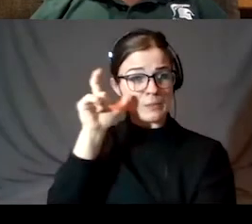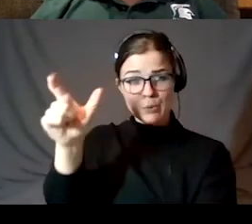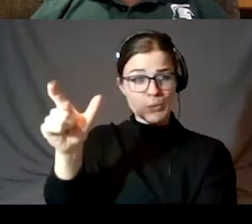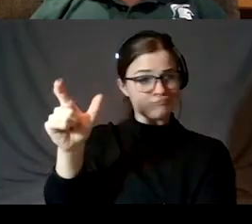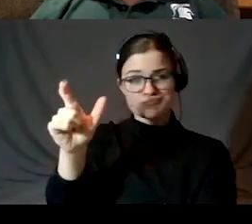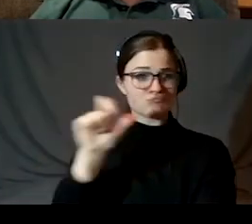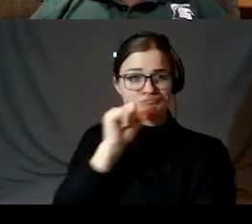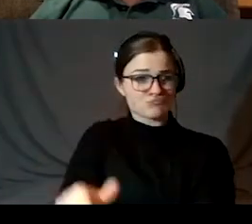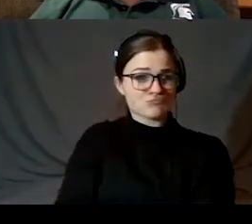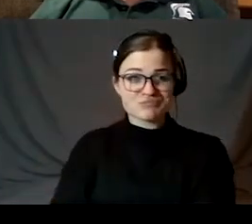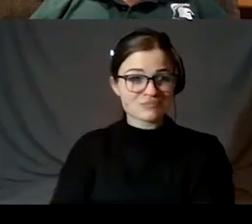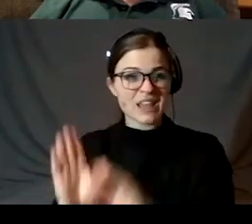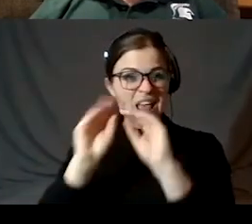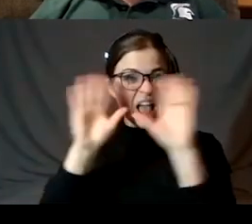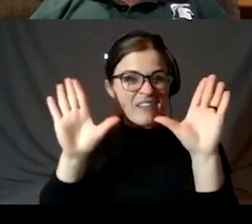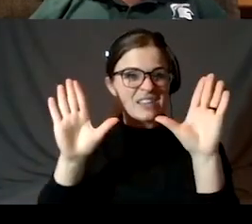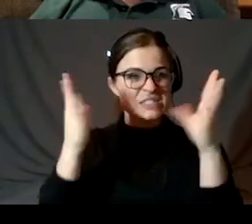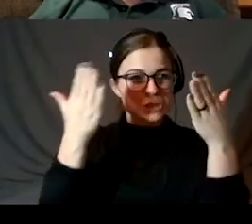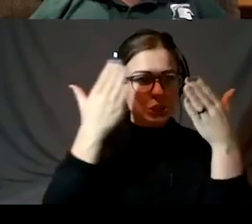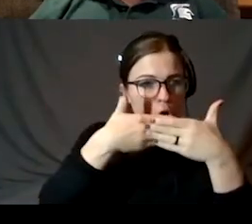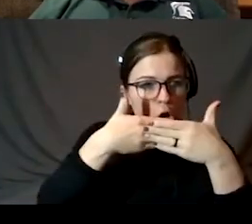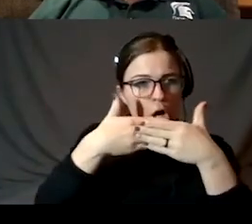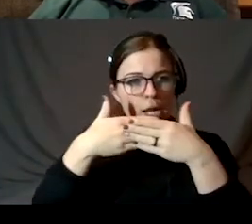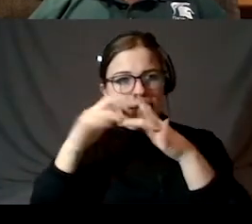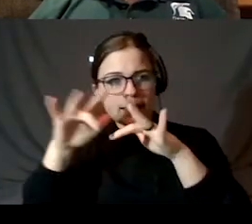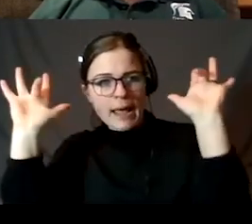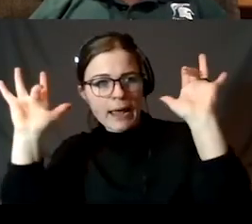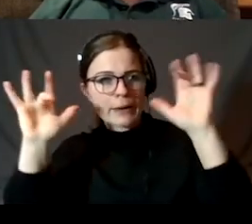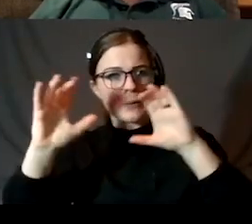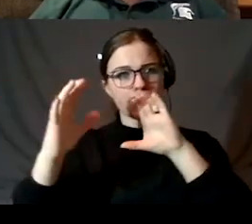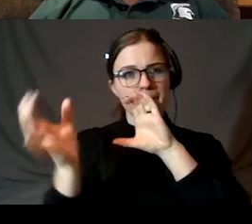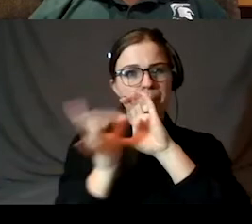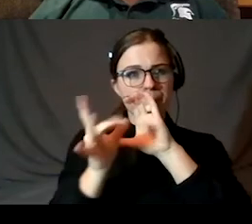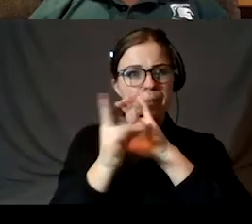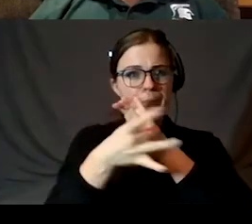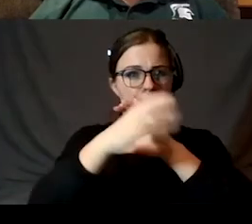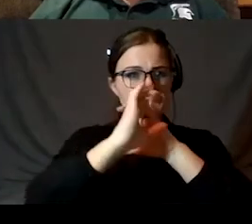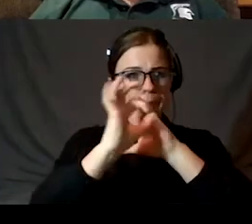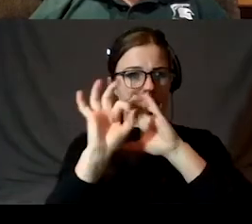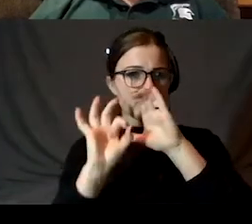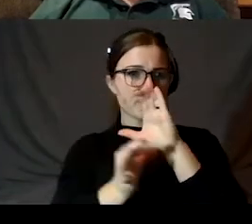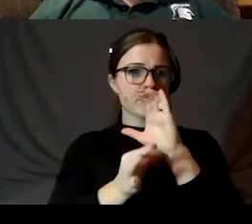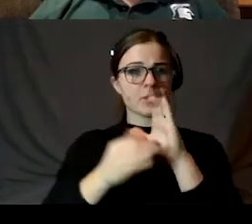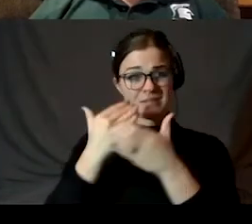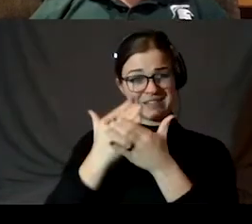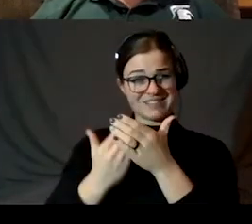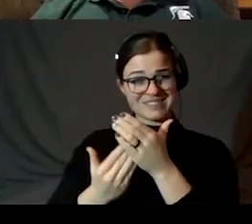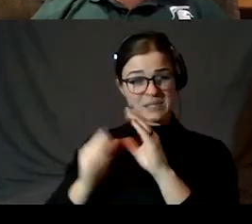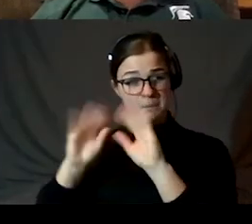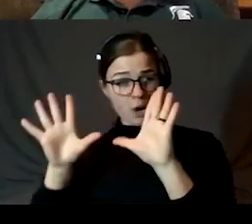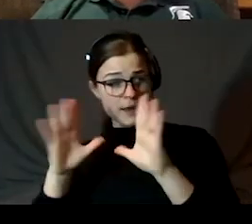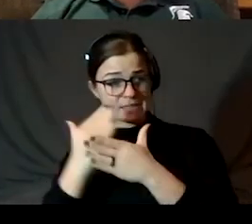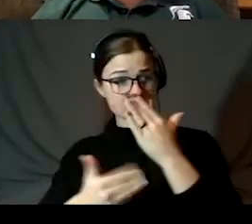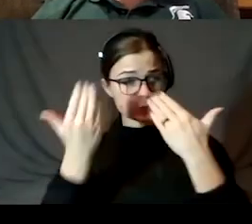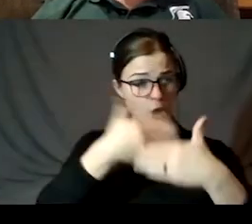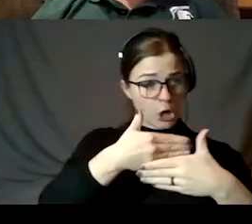that. It has these obvious dark and light blotches. It's not perfect. And that was explained by saying some parts are brighter and darker, but the Moon is still a